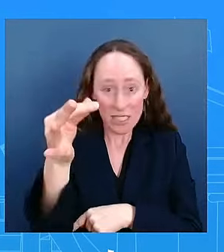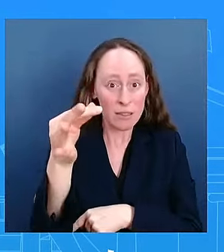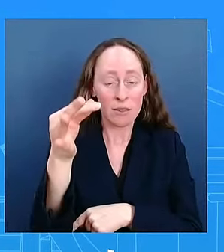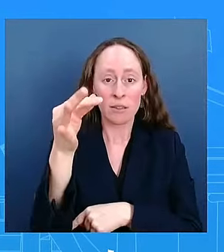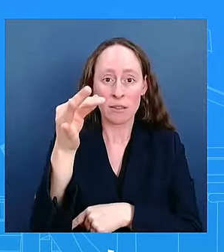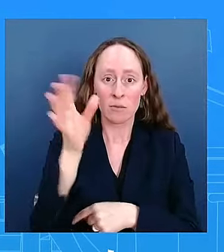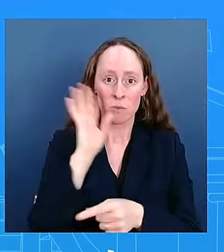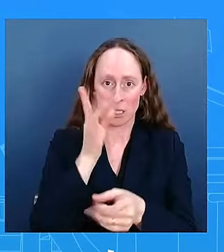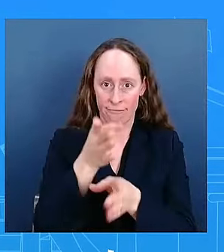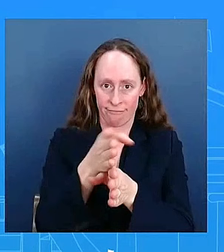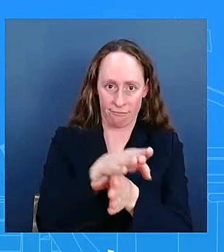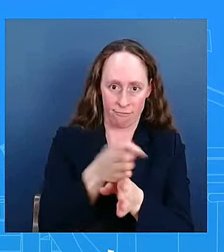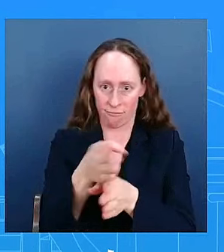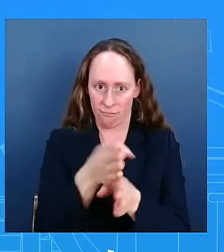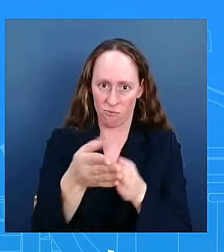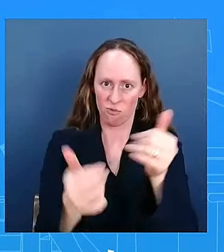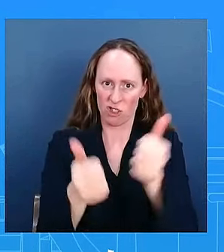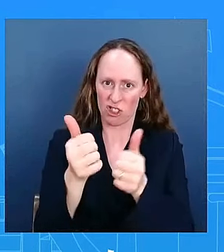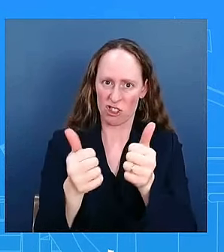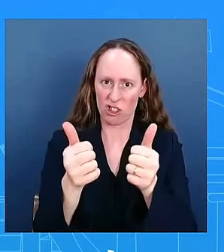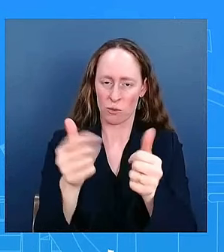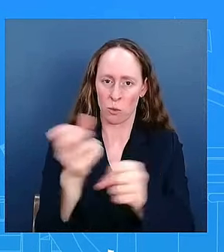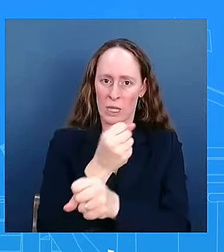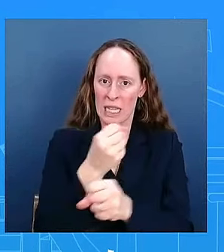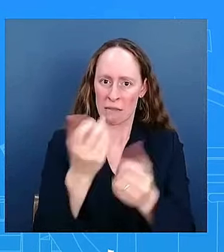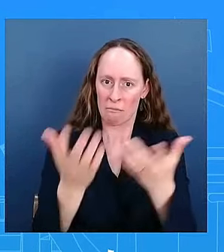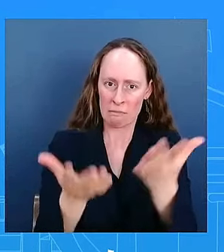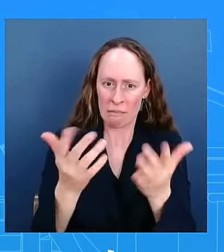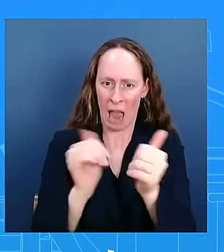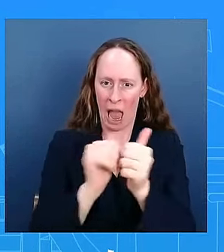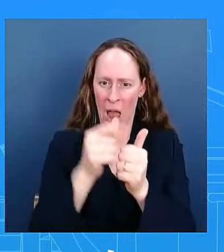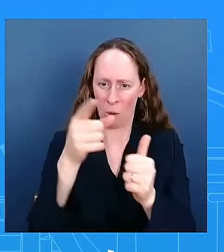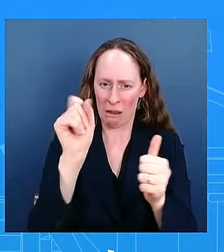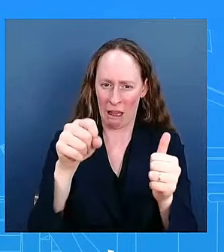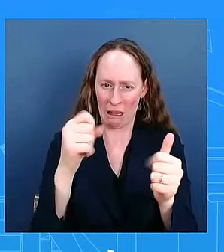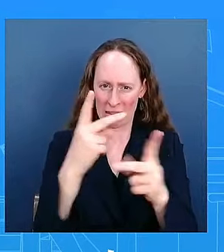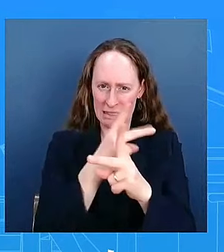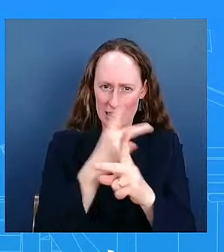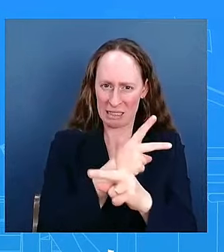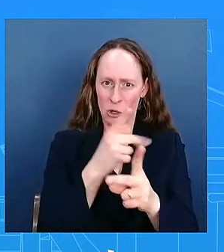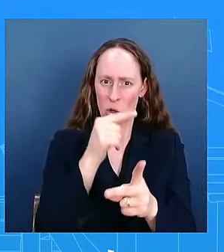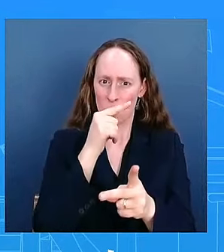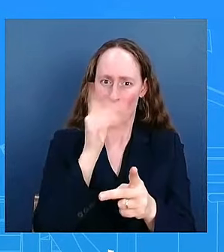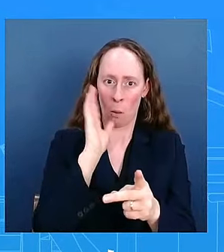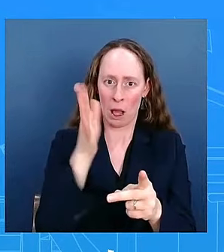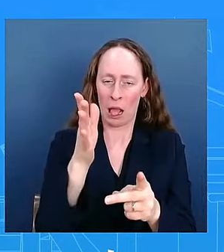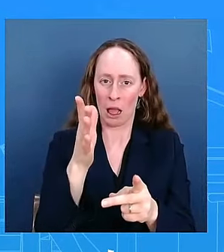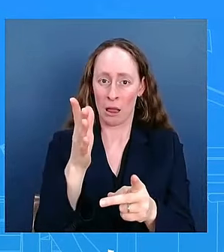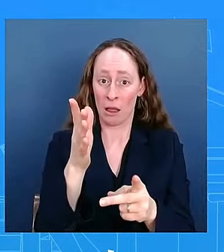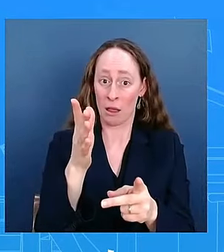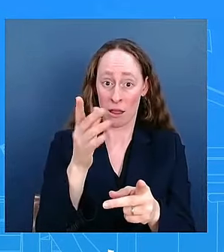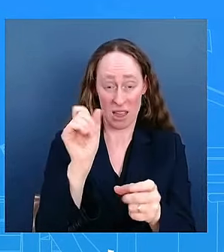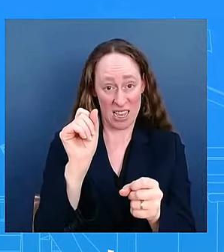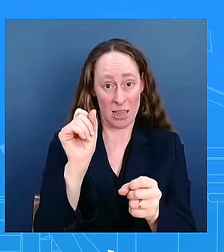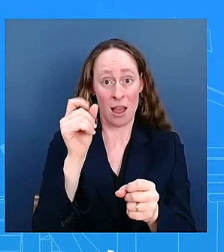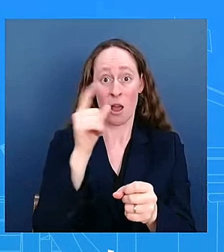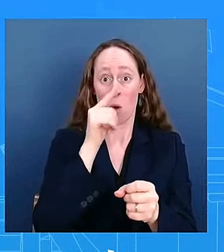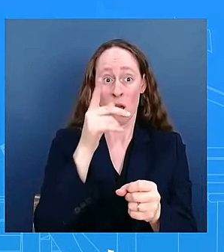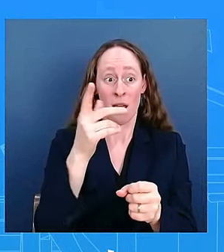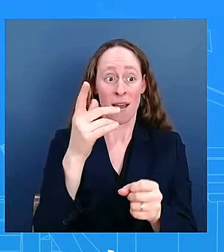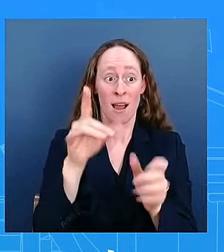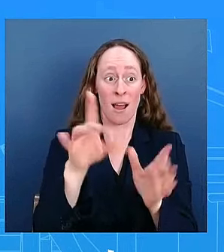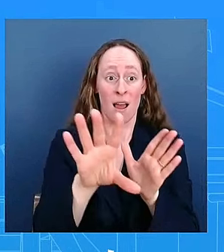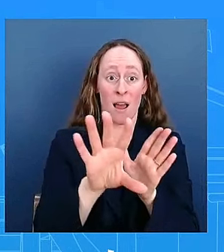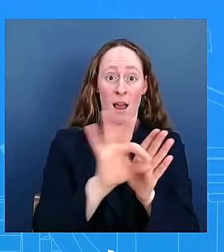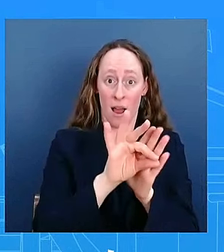uncertainty play out in any consumer or business behavior i think that um well here's a really arcane way of answering your question and then i'll try to